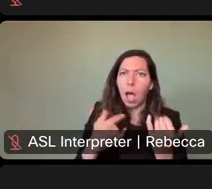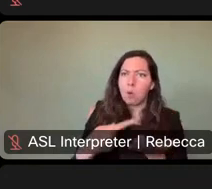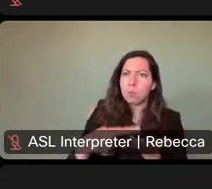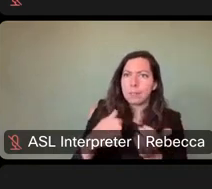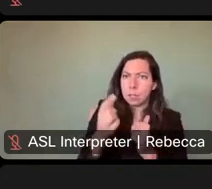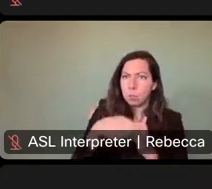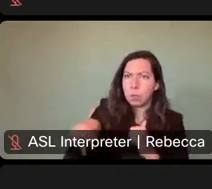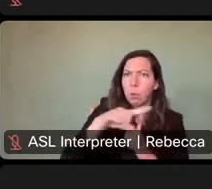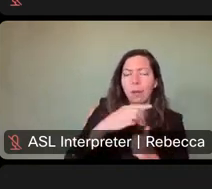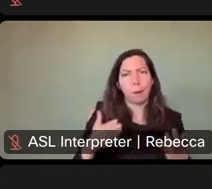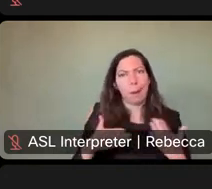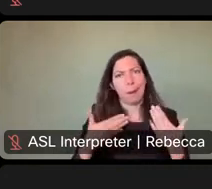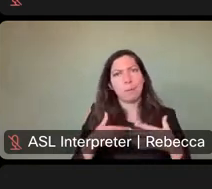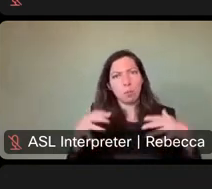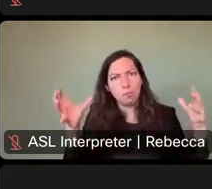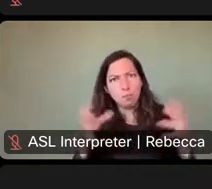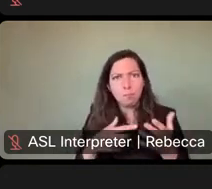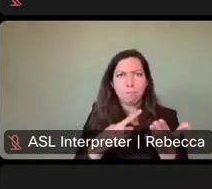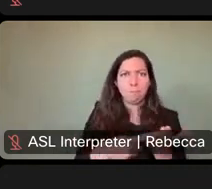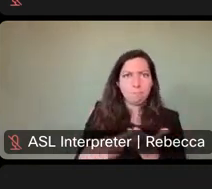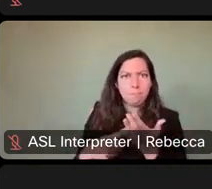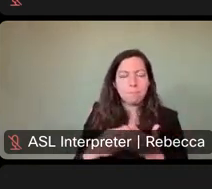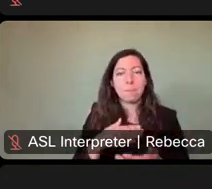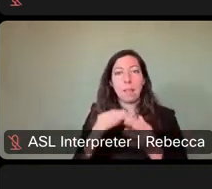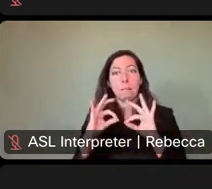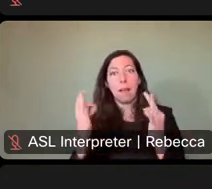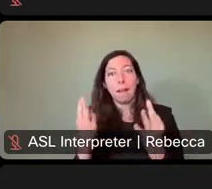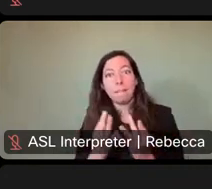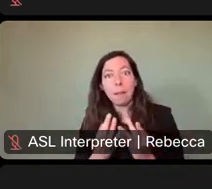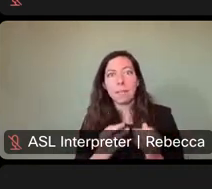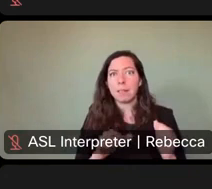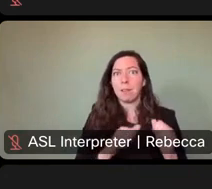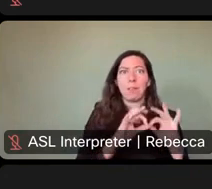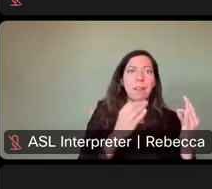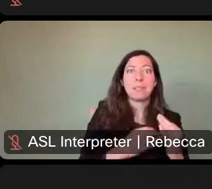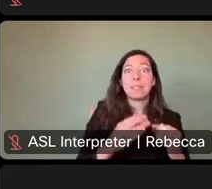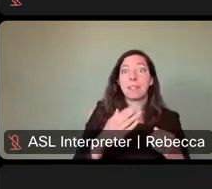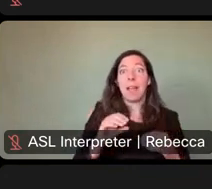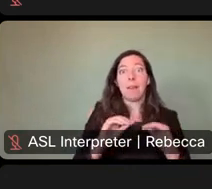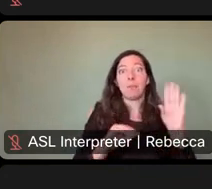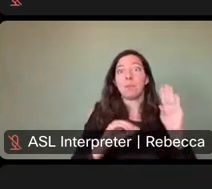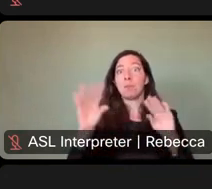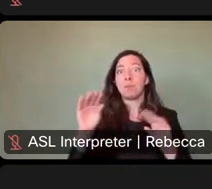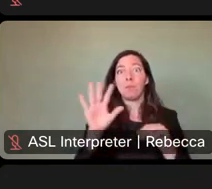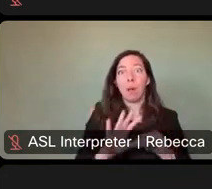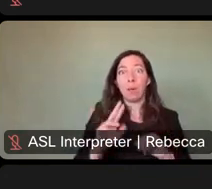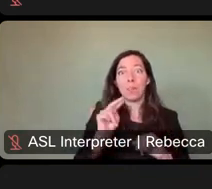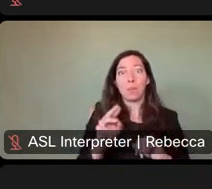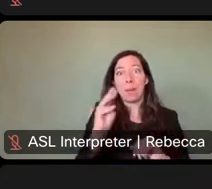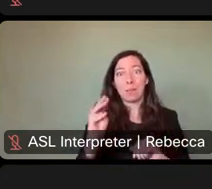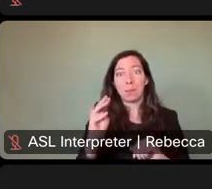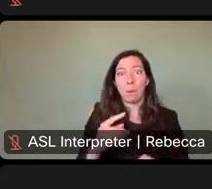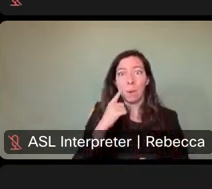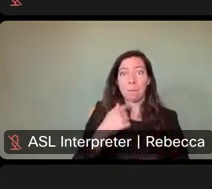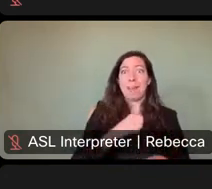us. My, my family and many of our families have moved across the state as part of my career. And I was lucky enough to have kids